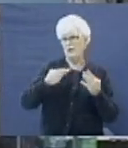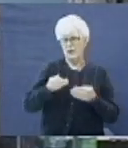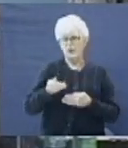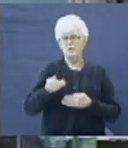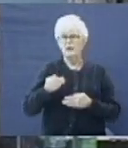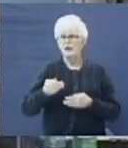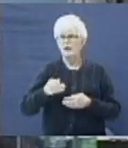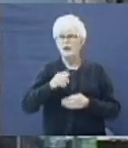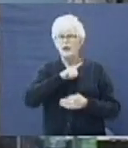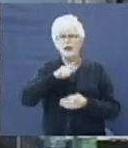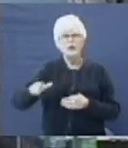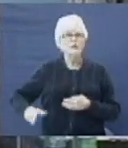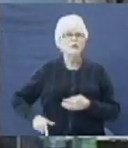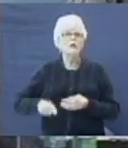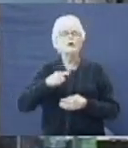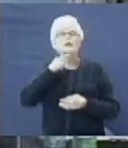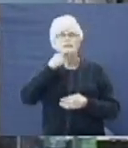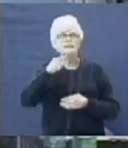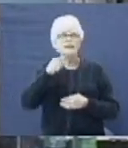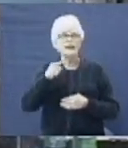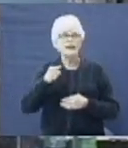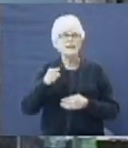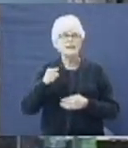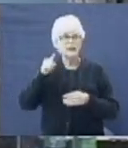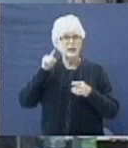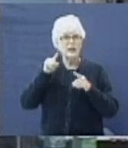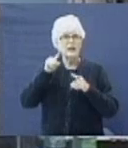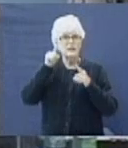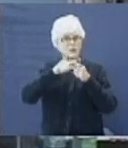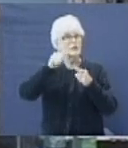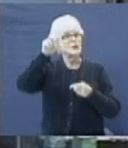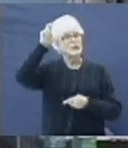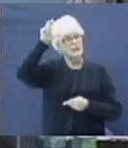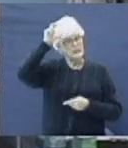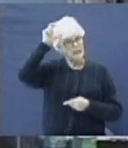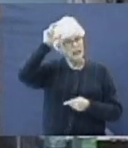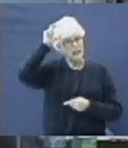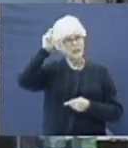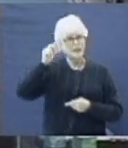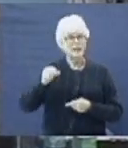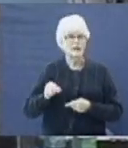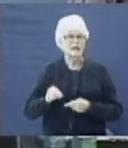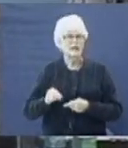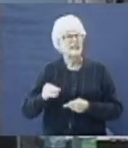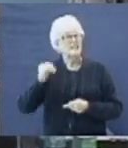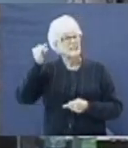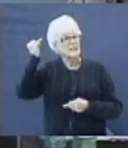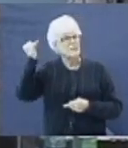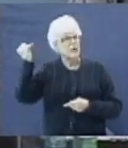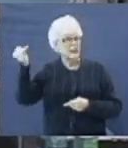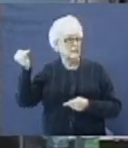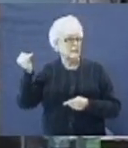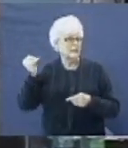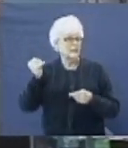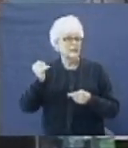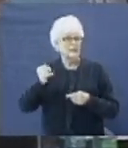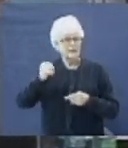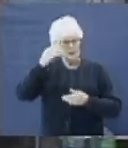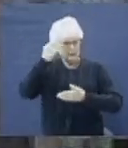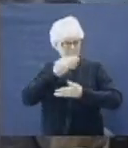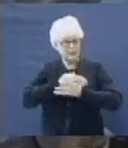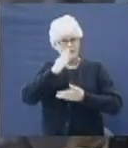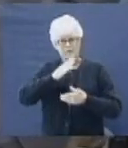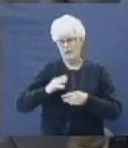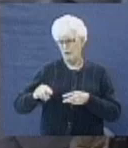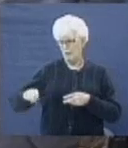And the Lord said unto Satan. I can imagine as those sons of God was walking